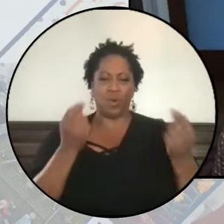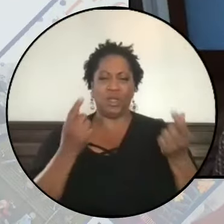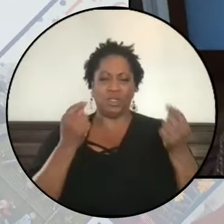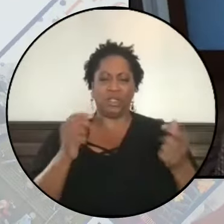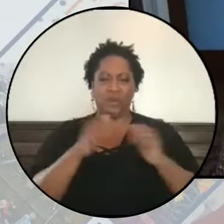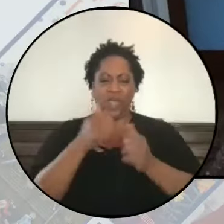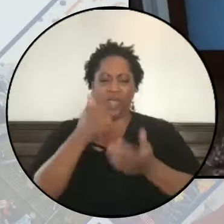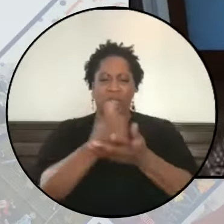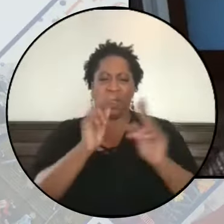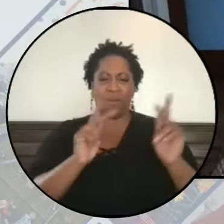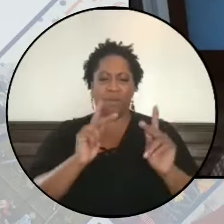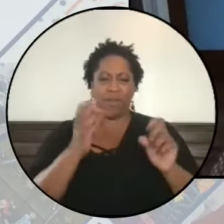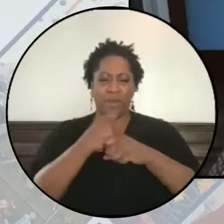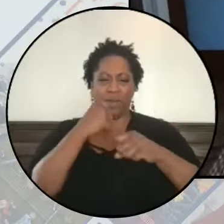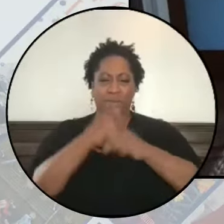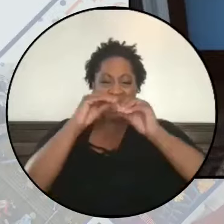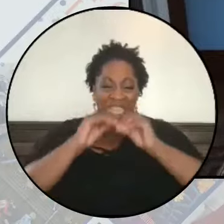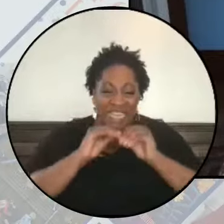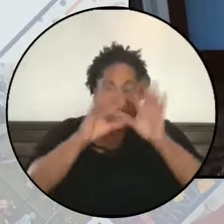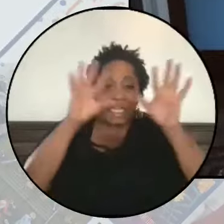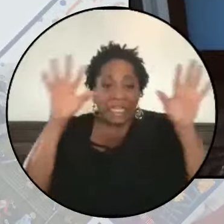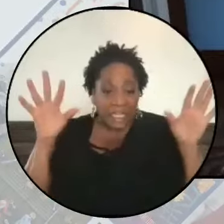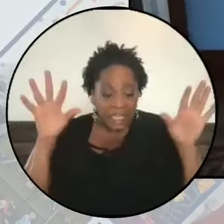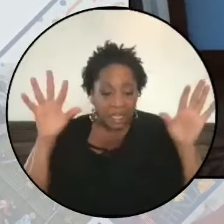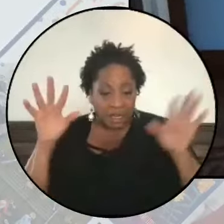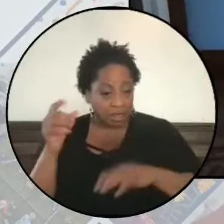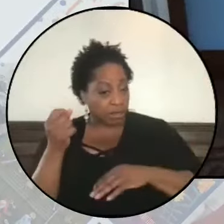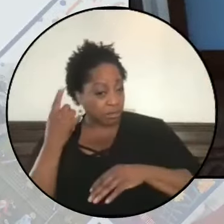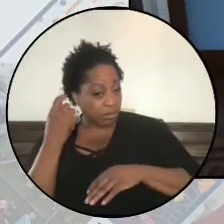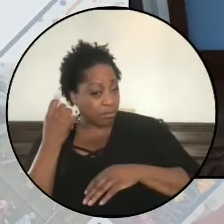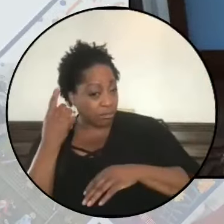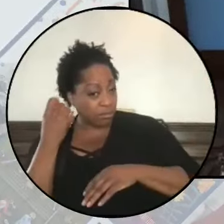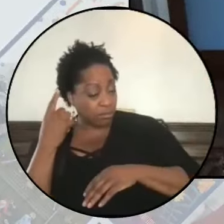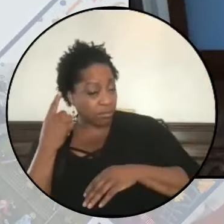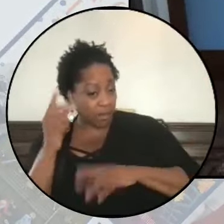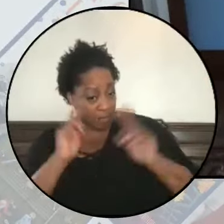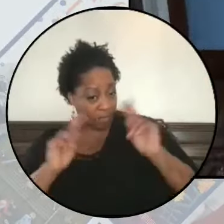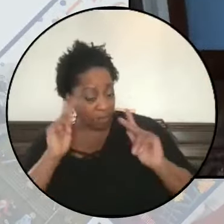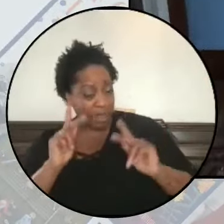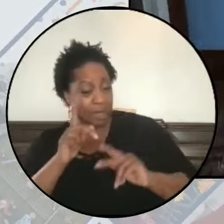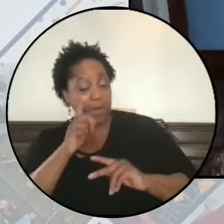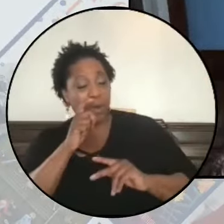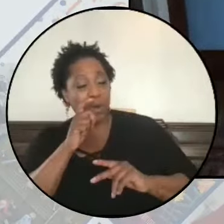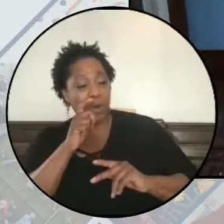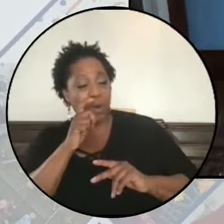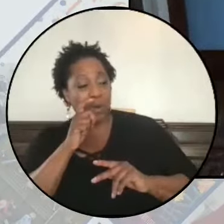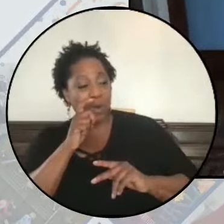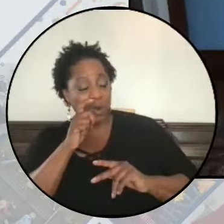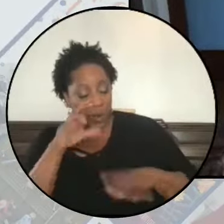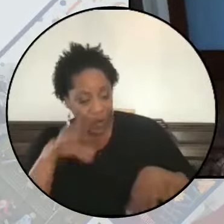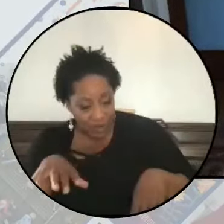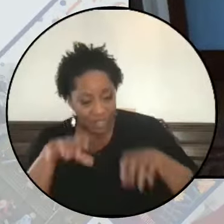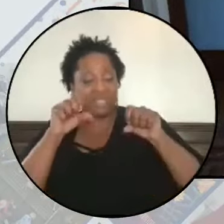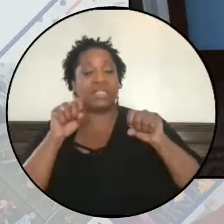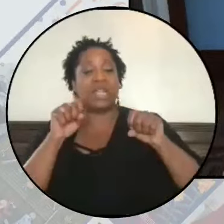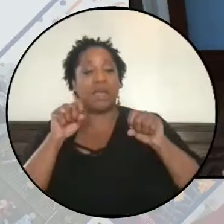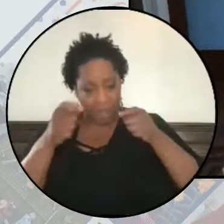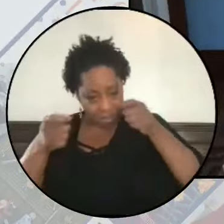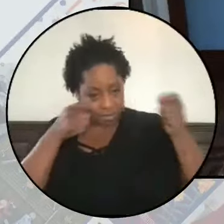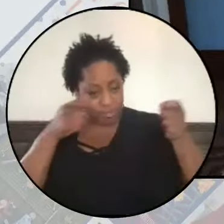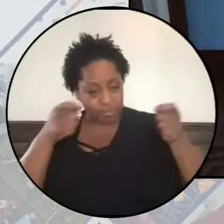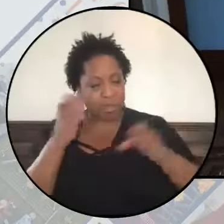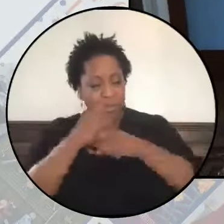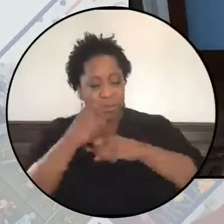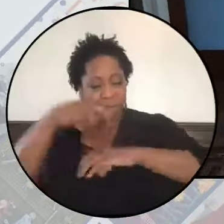we have to make it clear that people who step up and take a stand